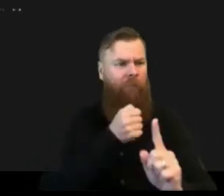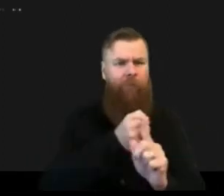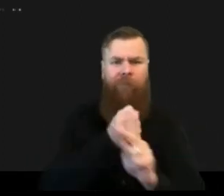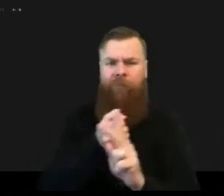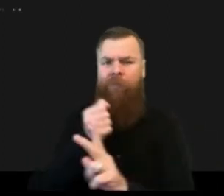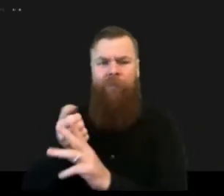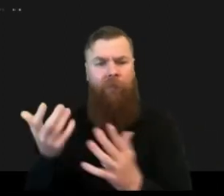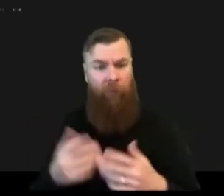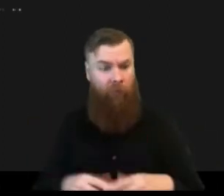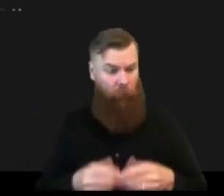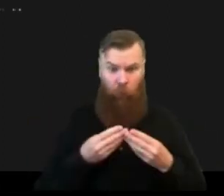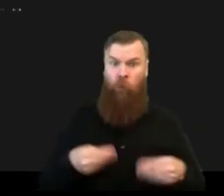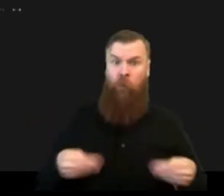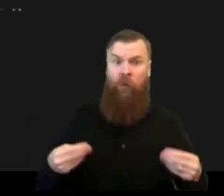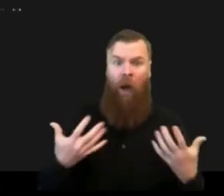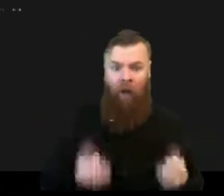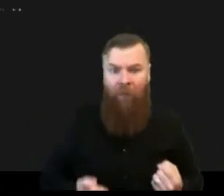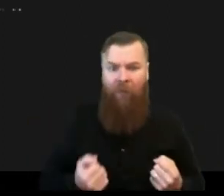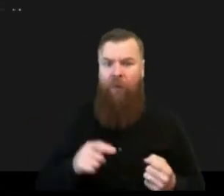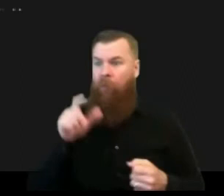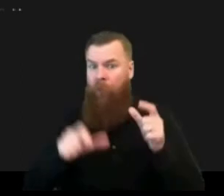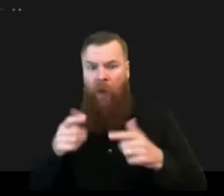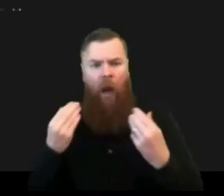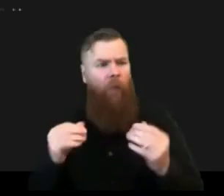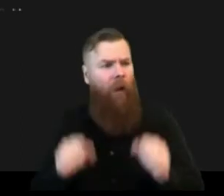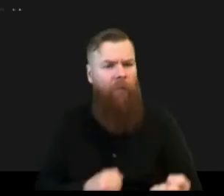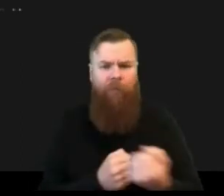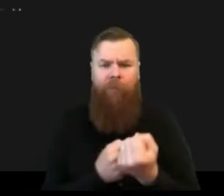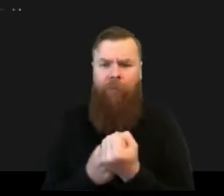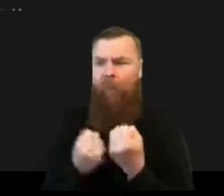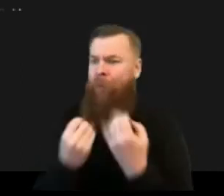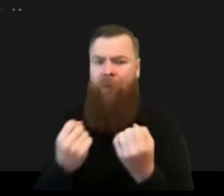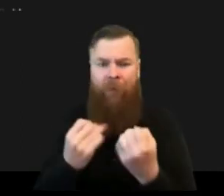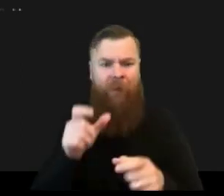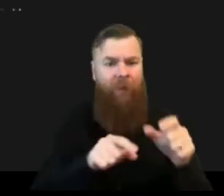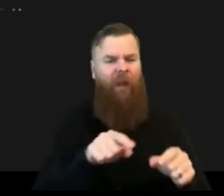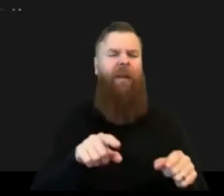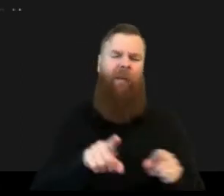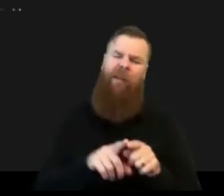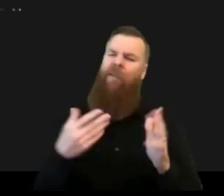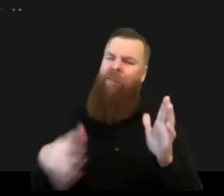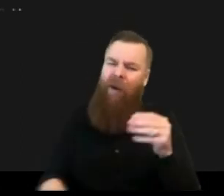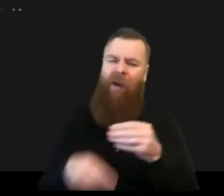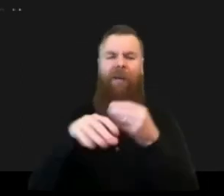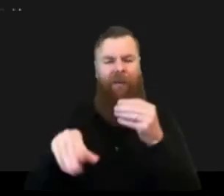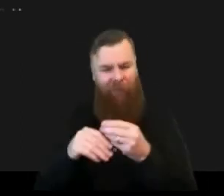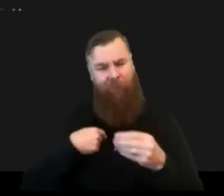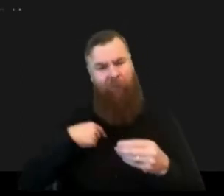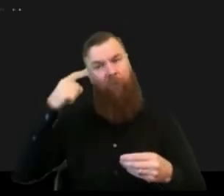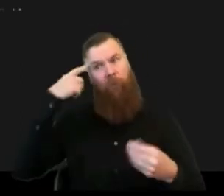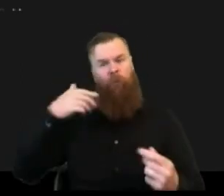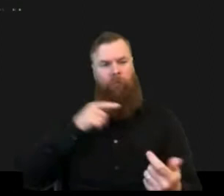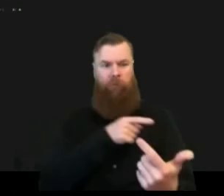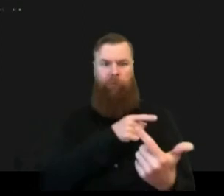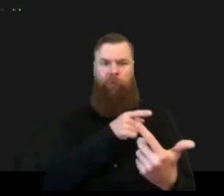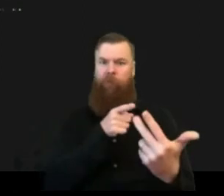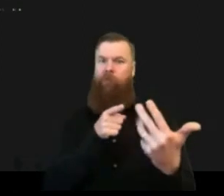what was what was uh provided by marianella um on our questions uh our first question was what are some